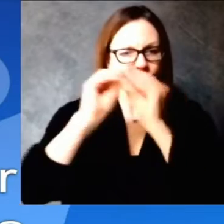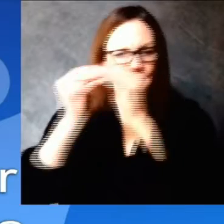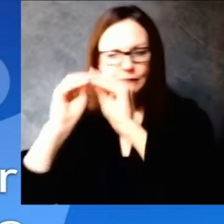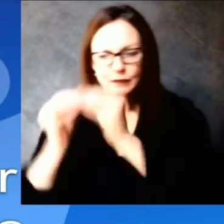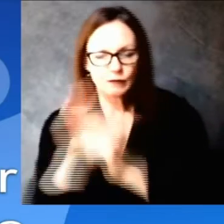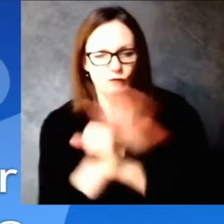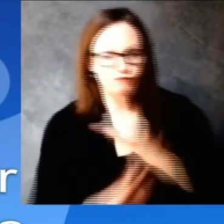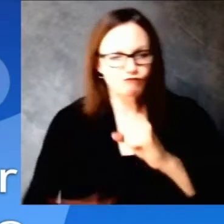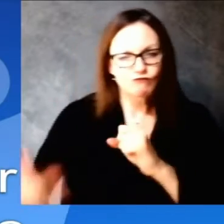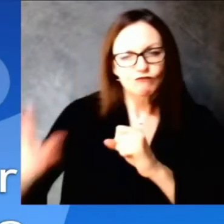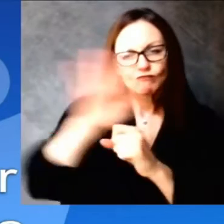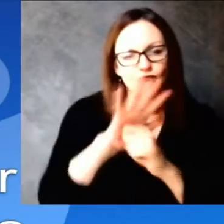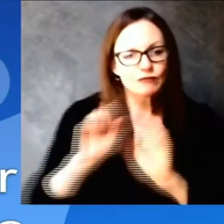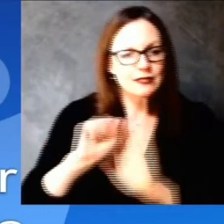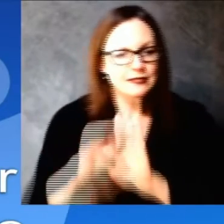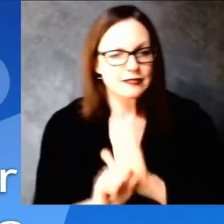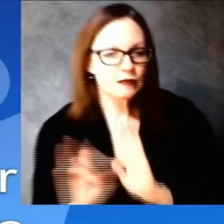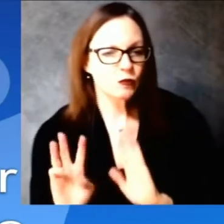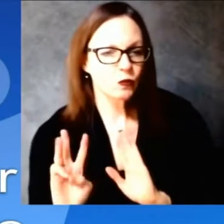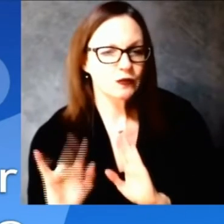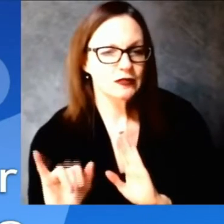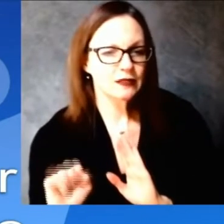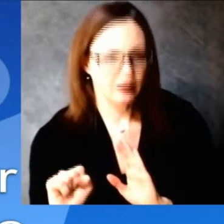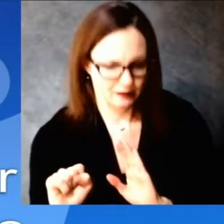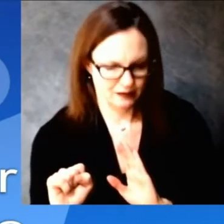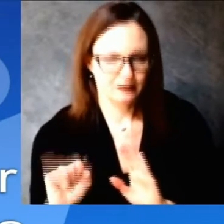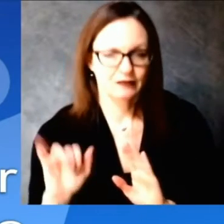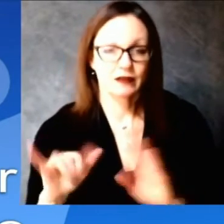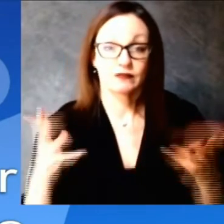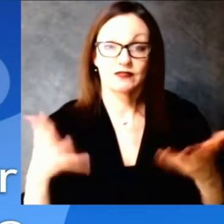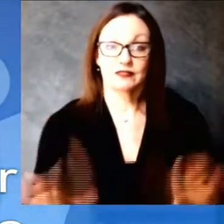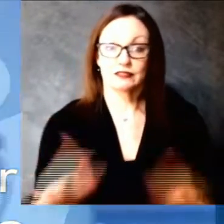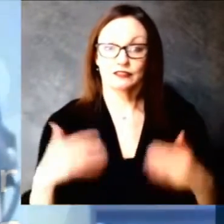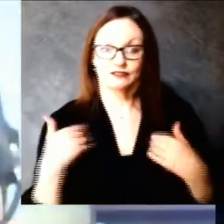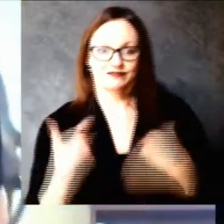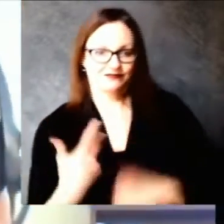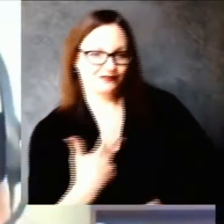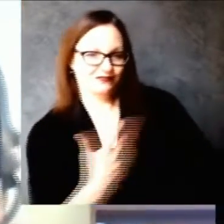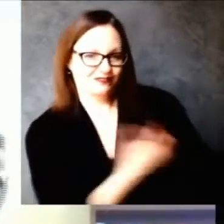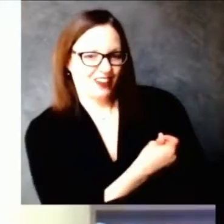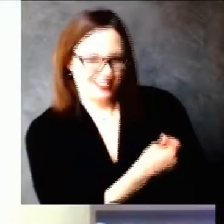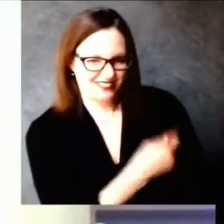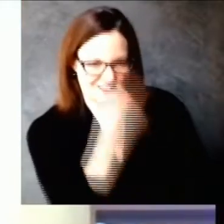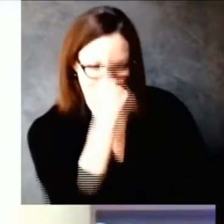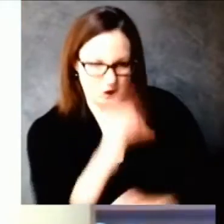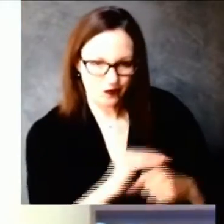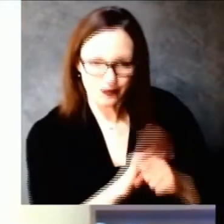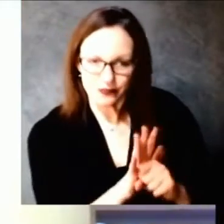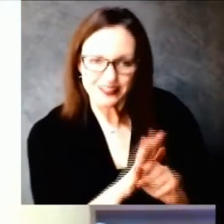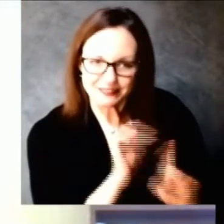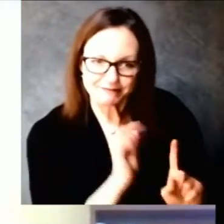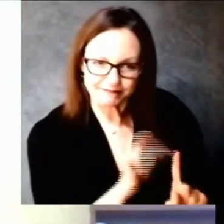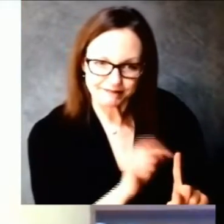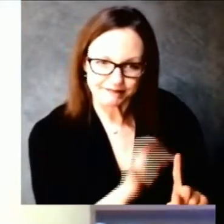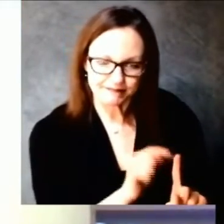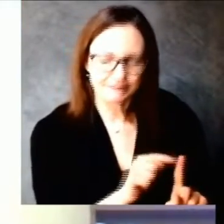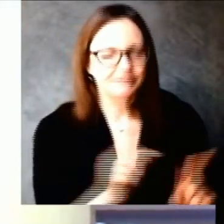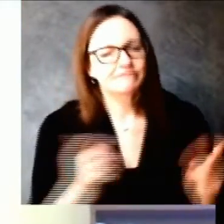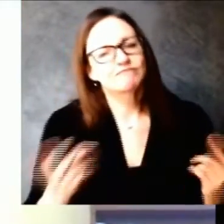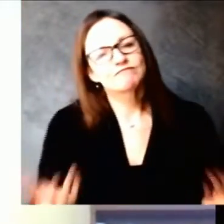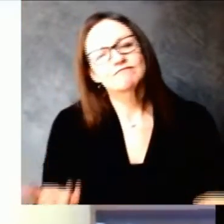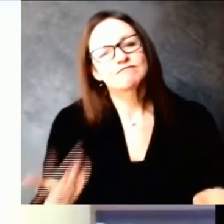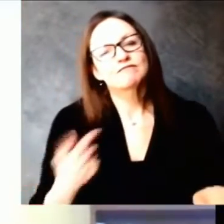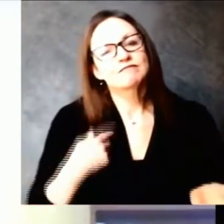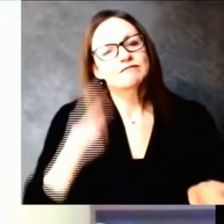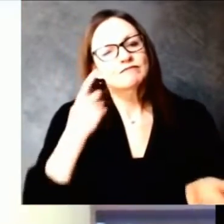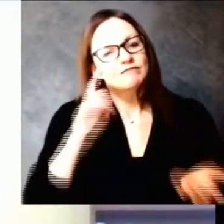rates yeah i can give you some insights there's no again um uh